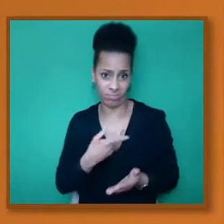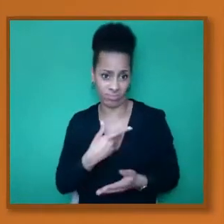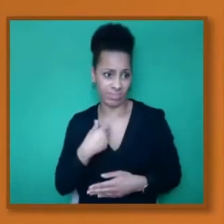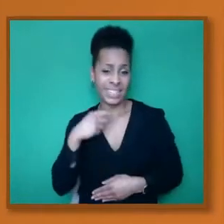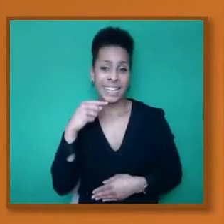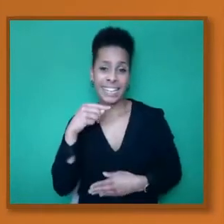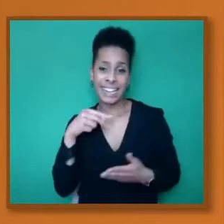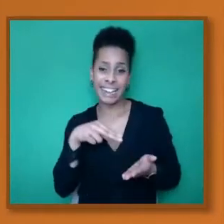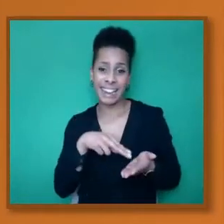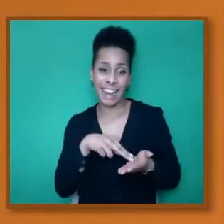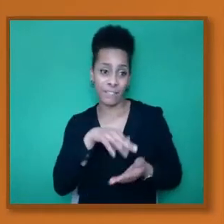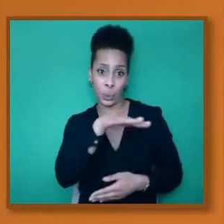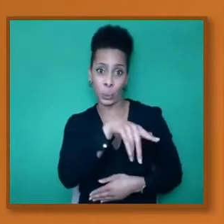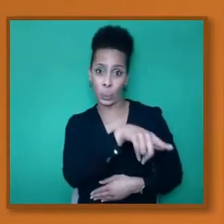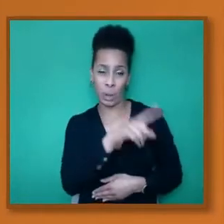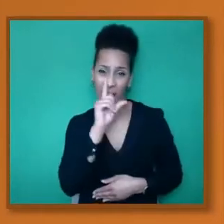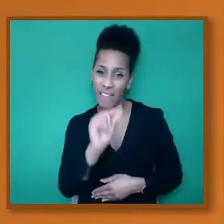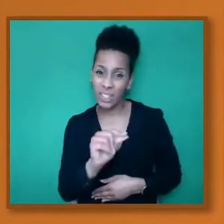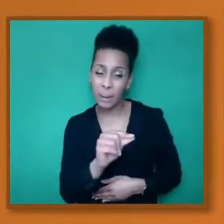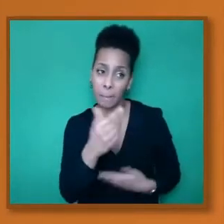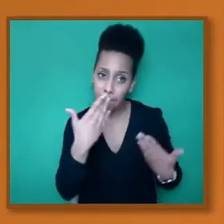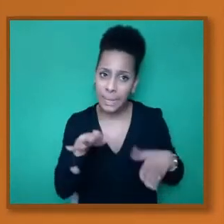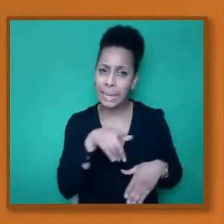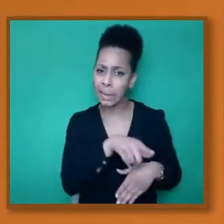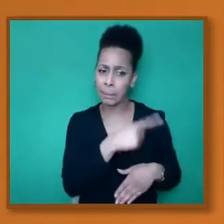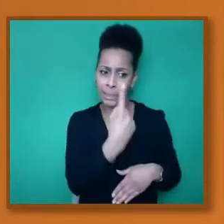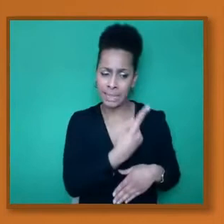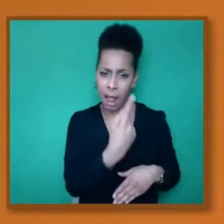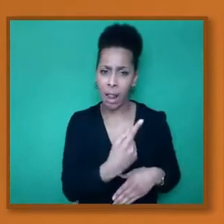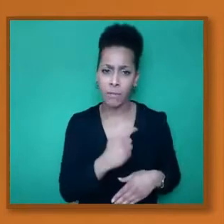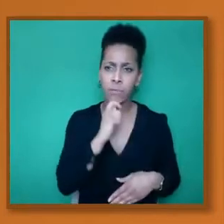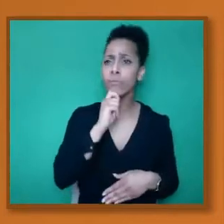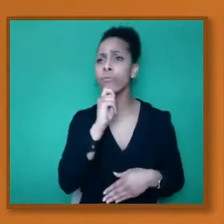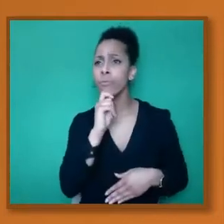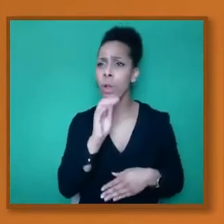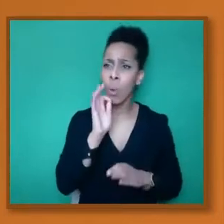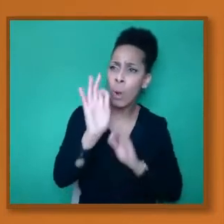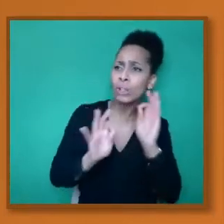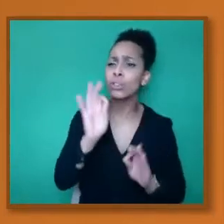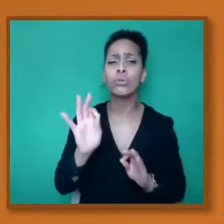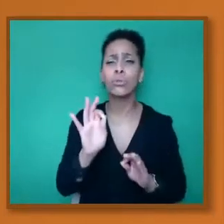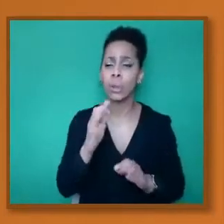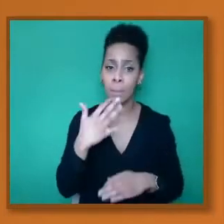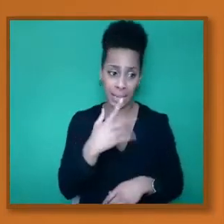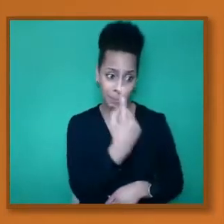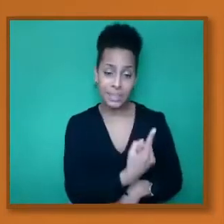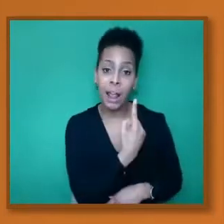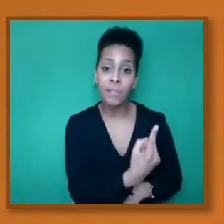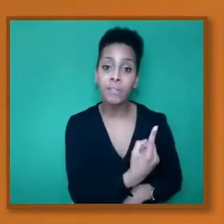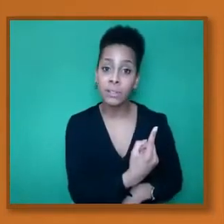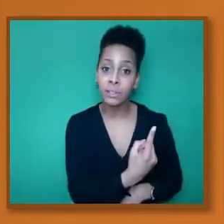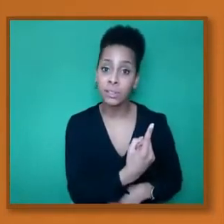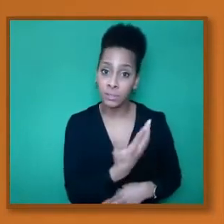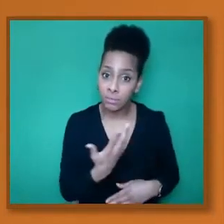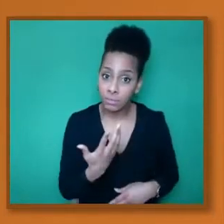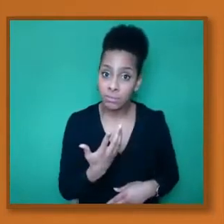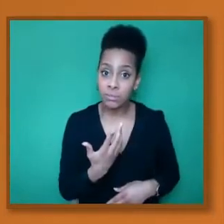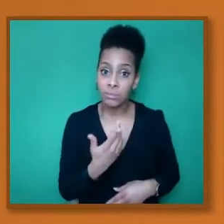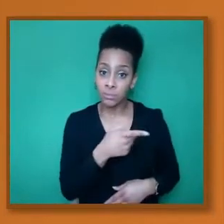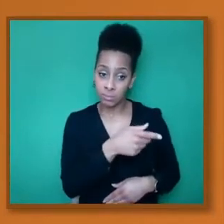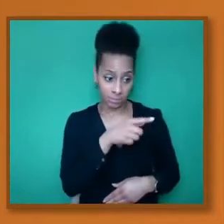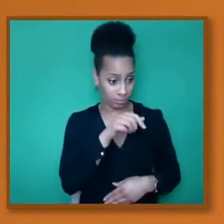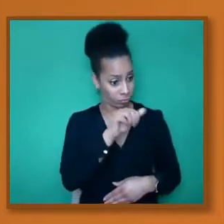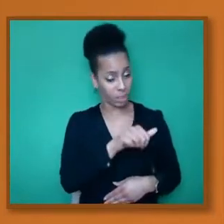to ask those very salient questions. And he's saying, well, you know, you cannot take it unless you are satisfied that these